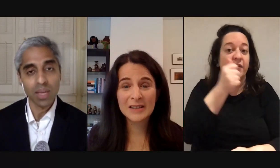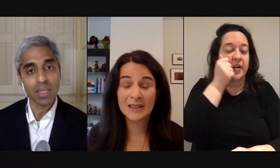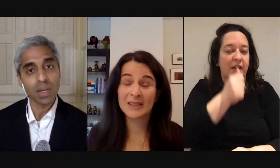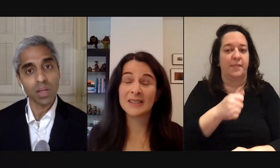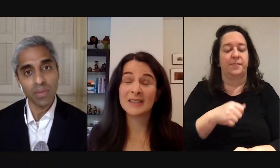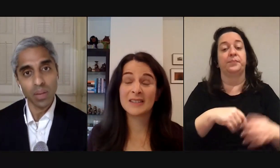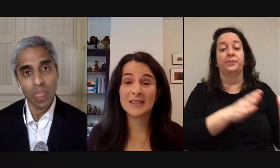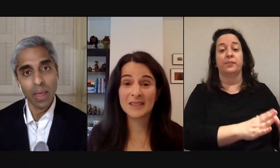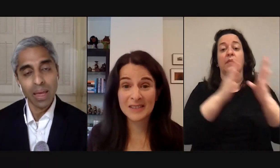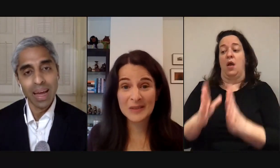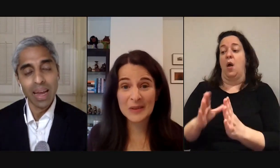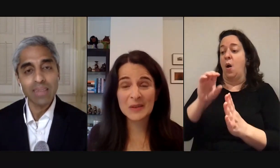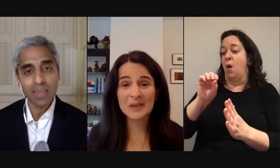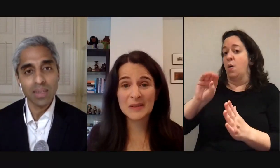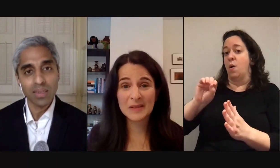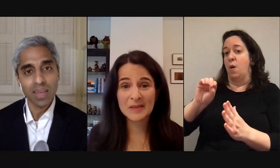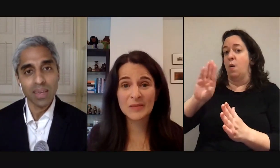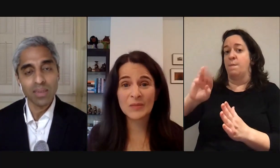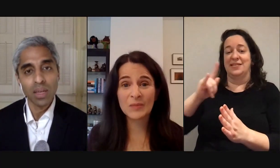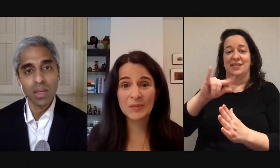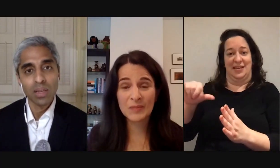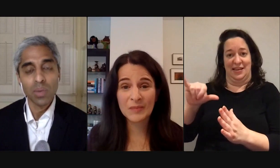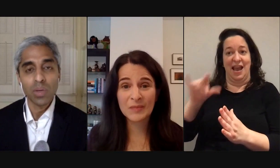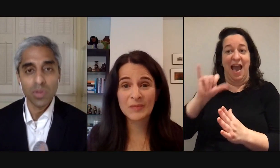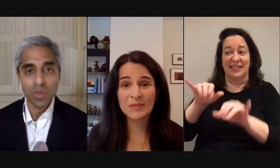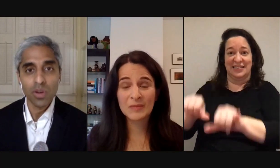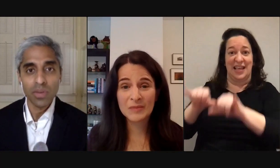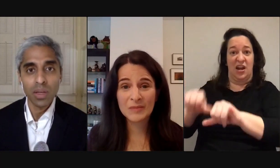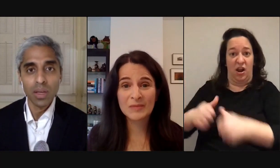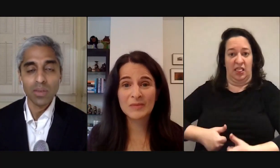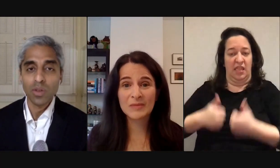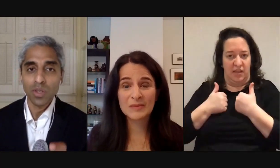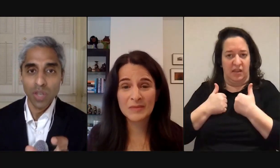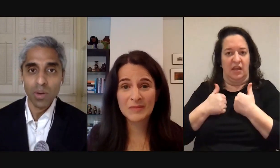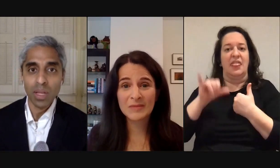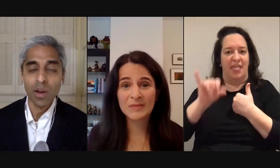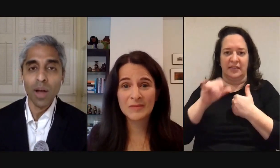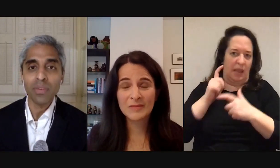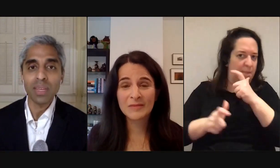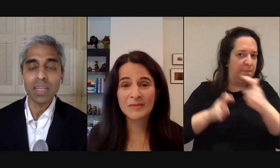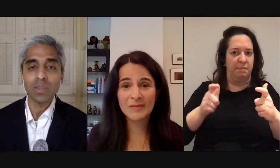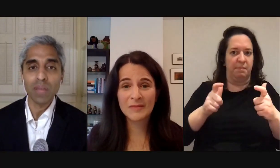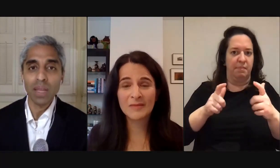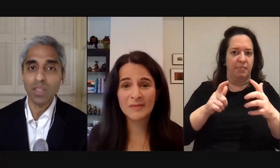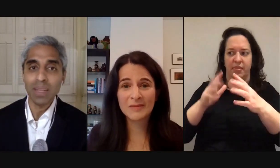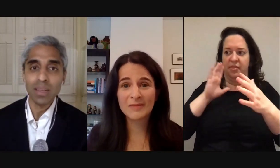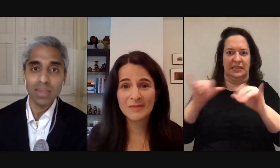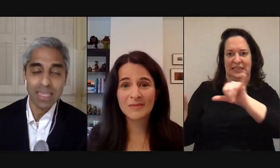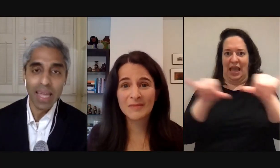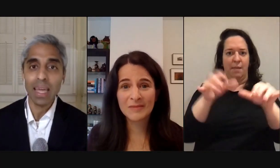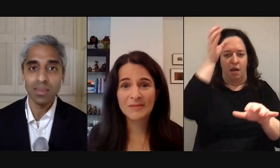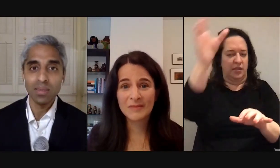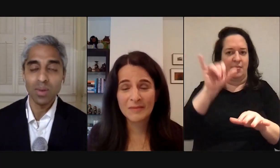and sedentary living and i see this as someone who served as surgeon general in an office that is that has